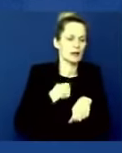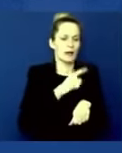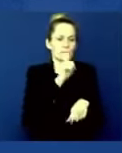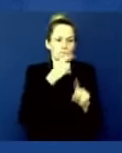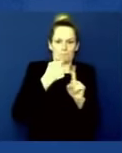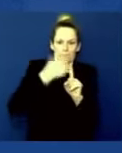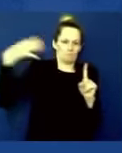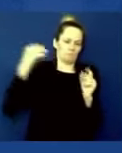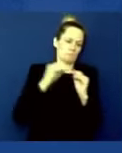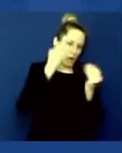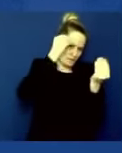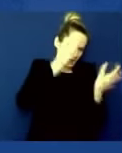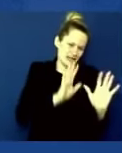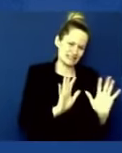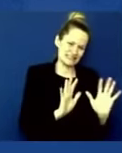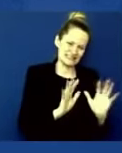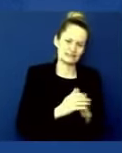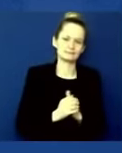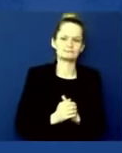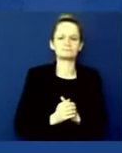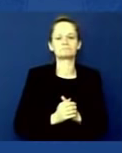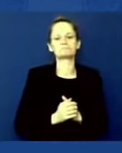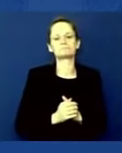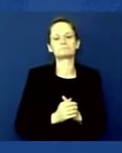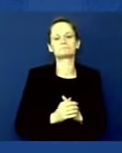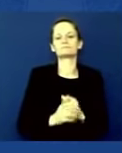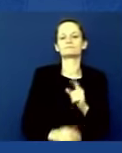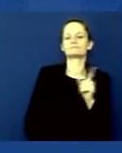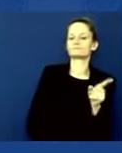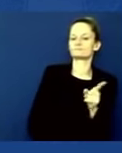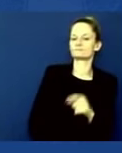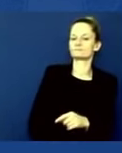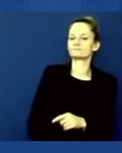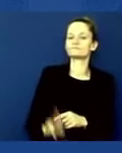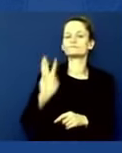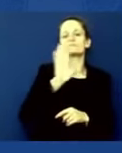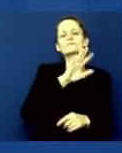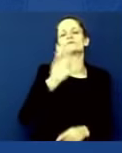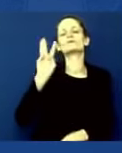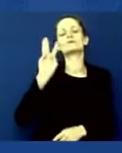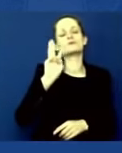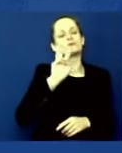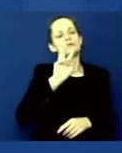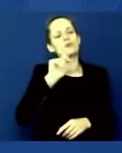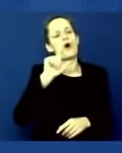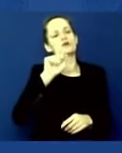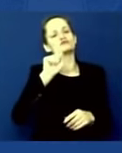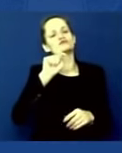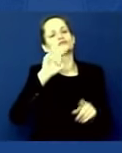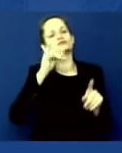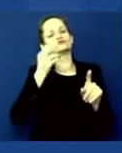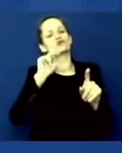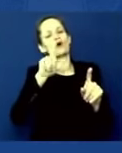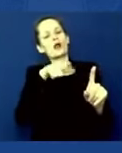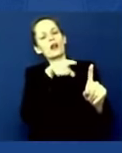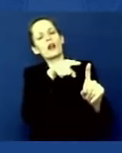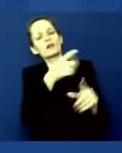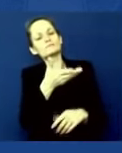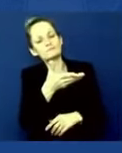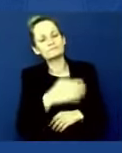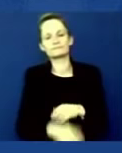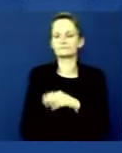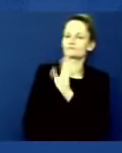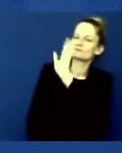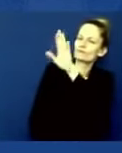Andrew from the Wall Street Journal. Thanks, Mr. President. Our reporting on the ground shows that Afghans with the proper paperwork are still having trouble getting to the